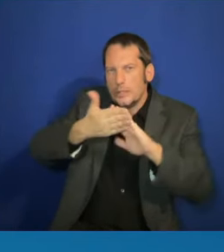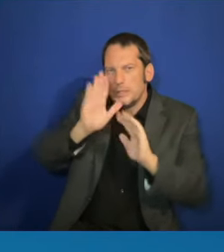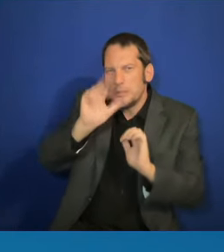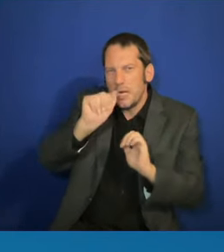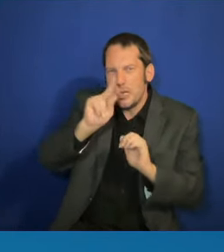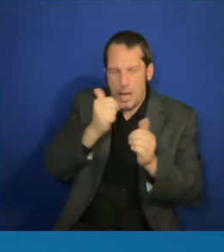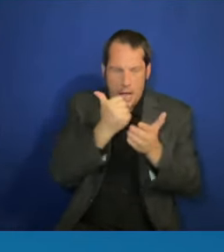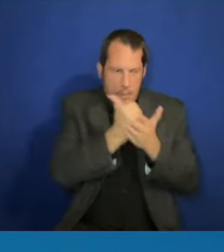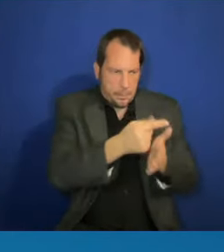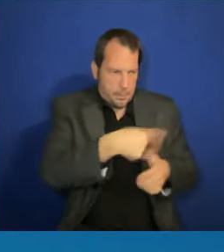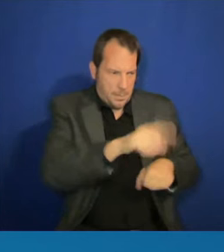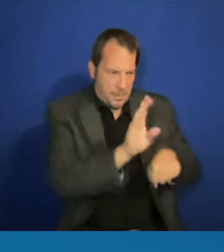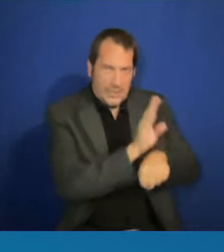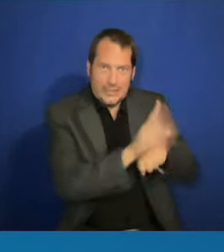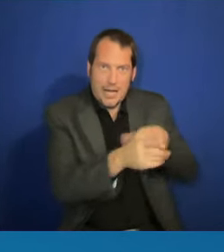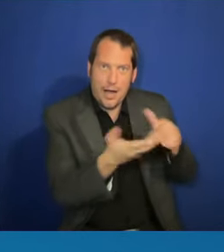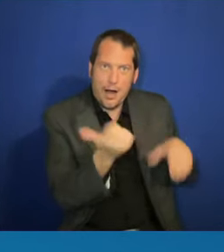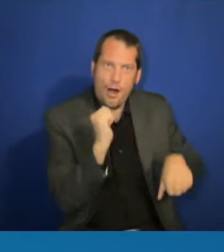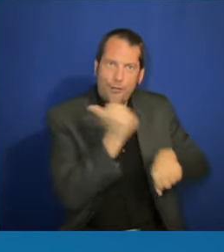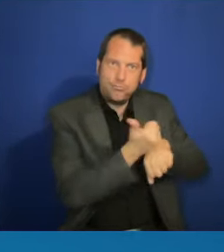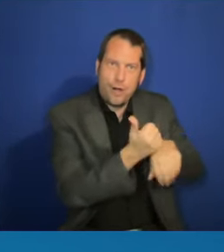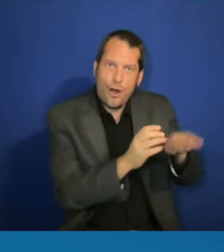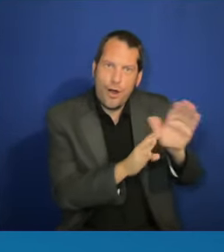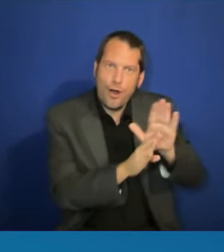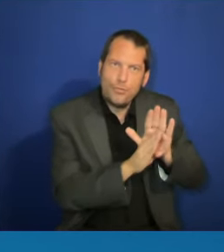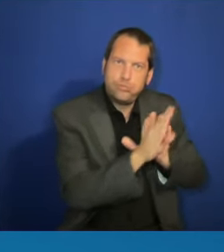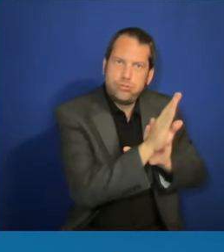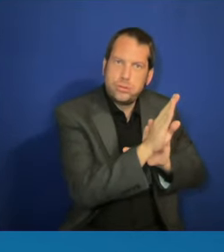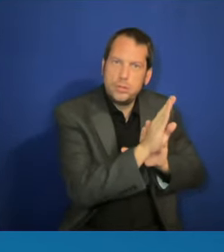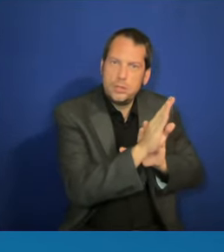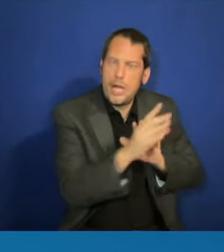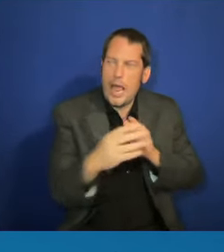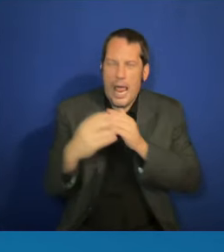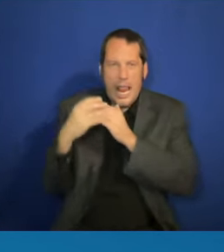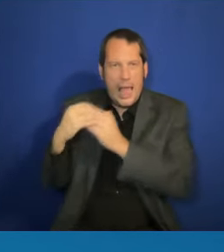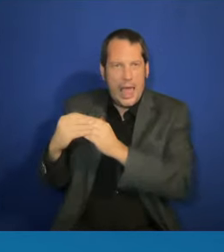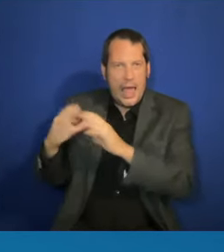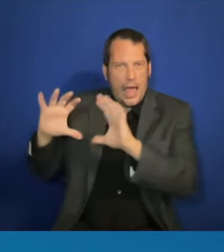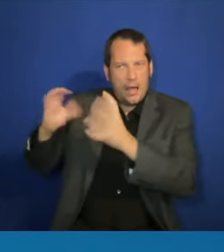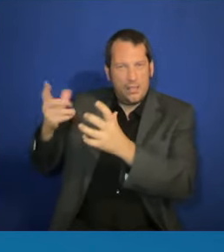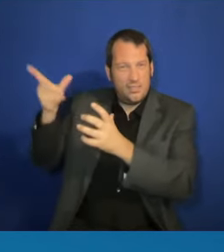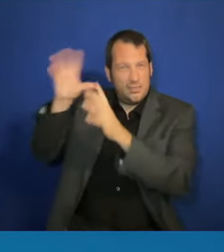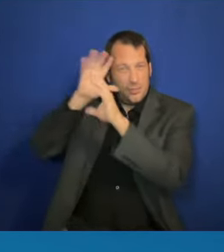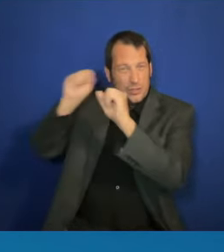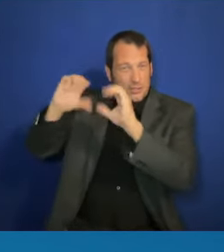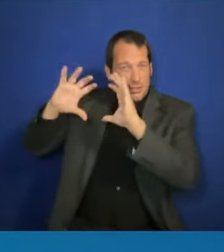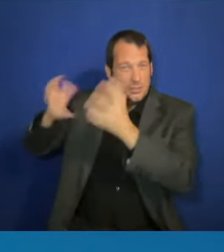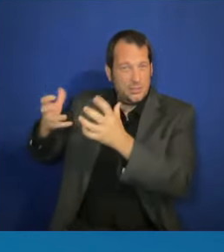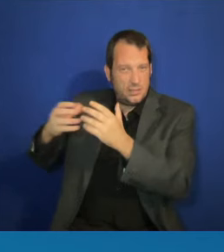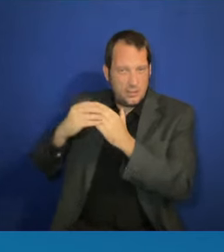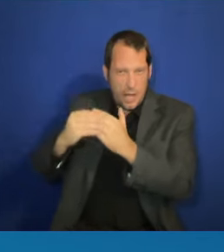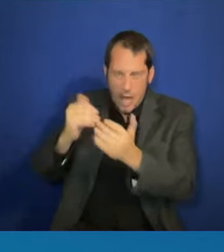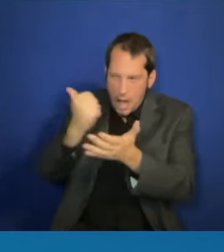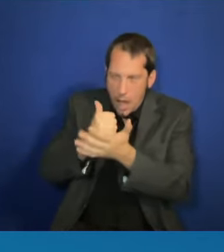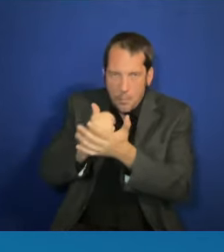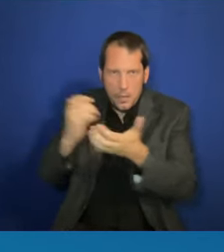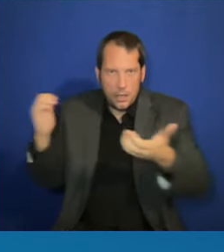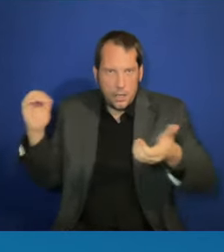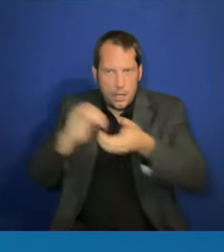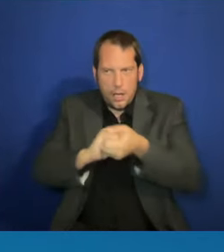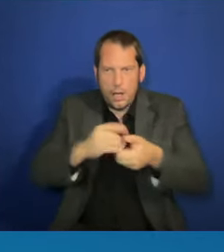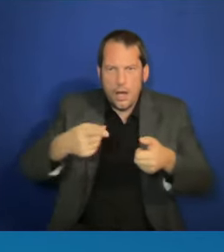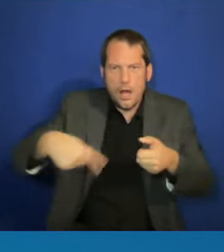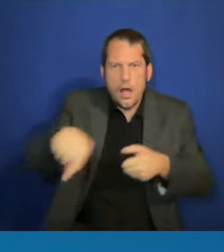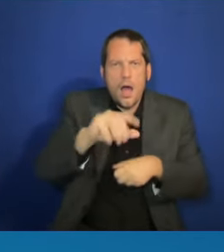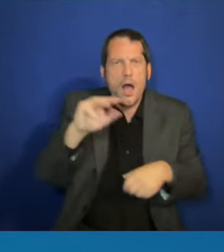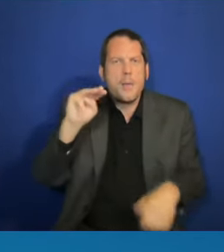work to partner with the private sector to support minority-owned businesses. Can you tell us more about that a little bit